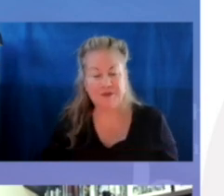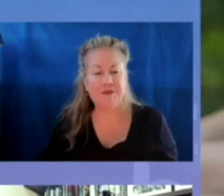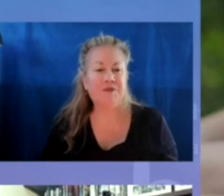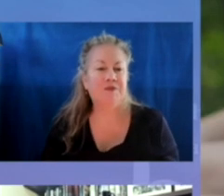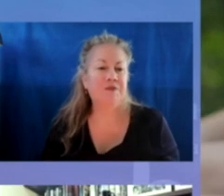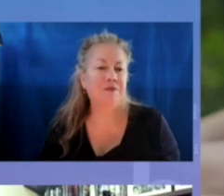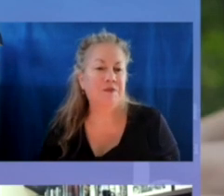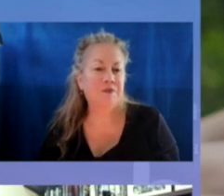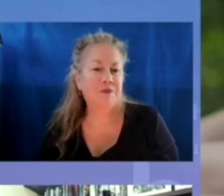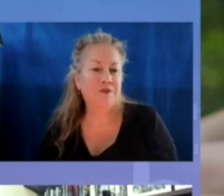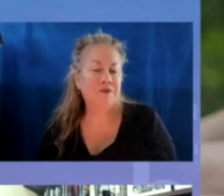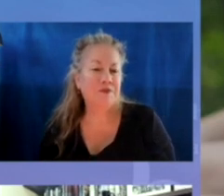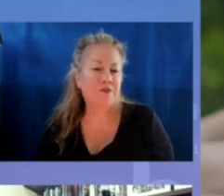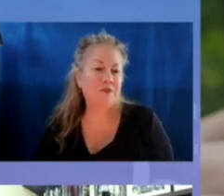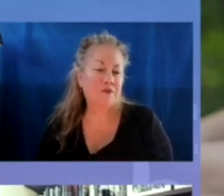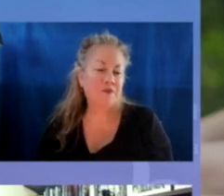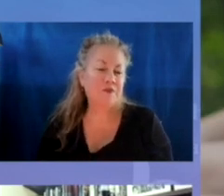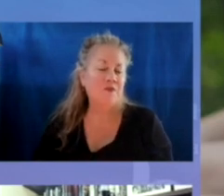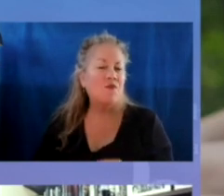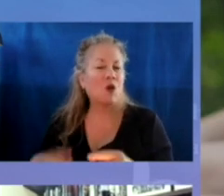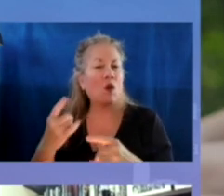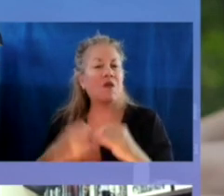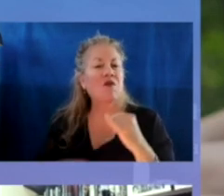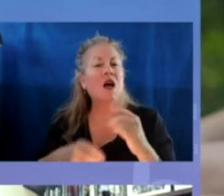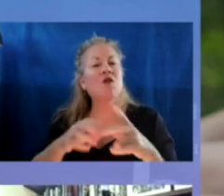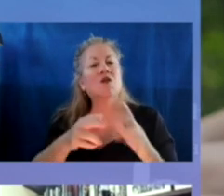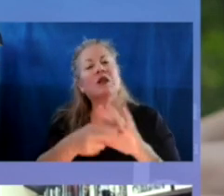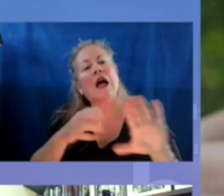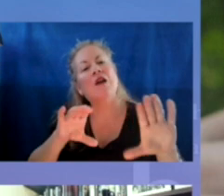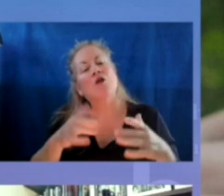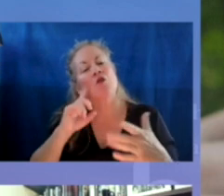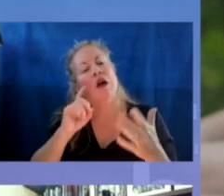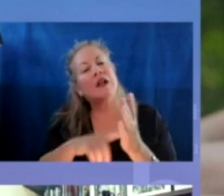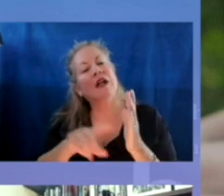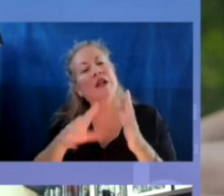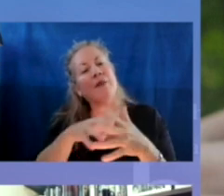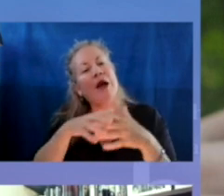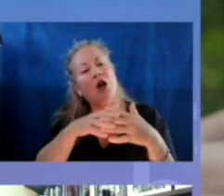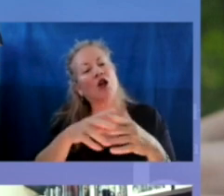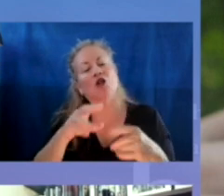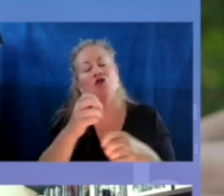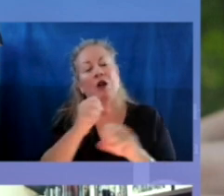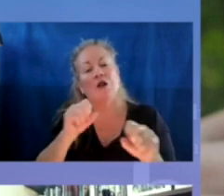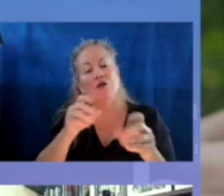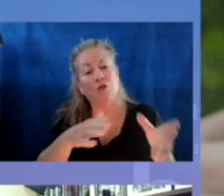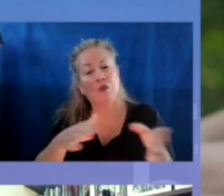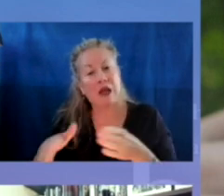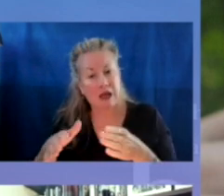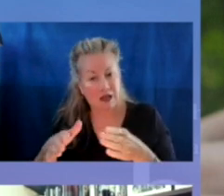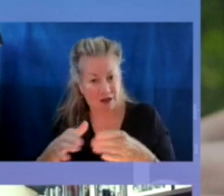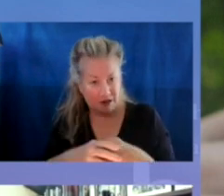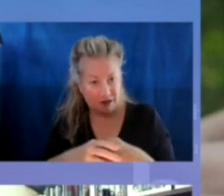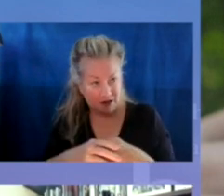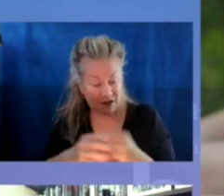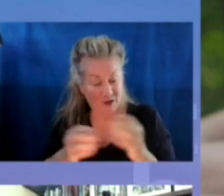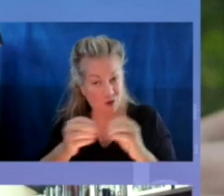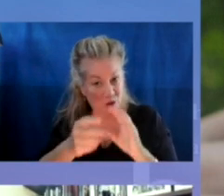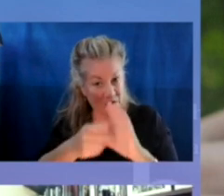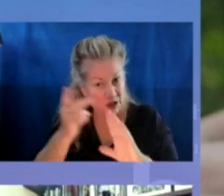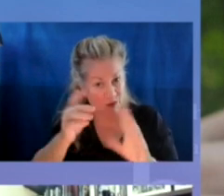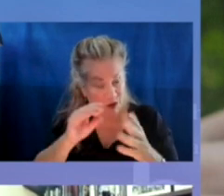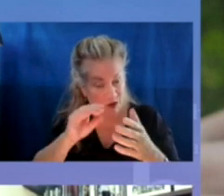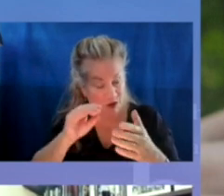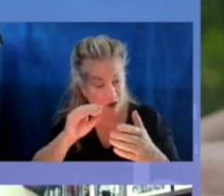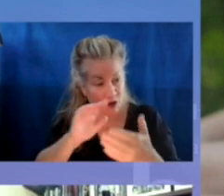And one final category I want to recognize that the American Rescue Plan Act will potentially more than double